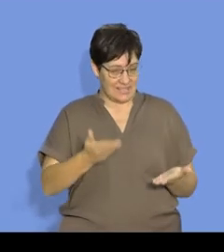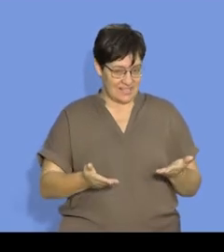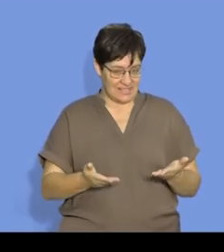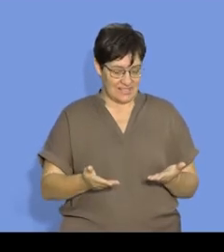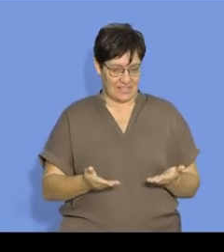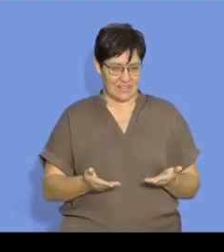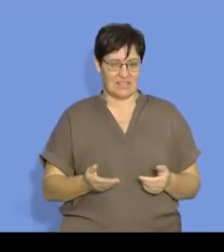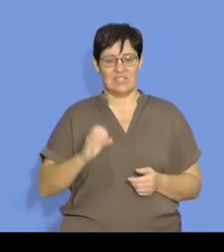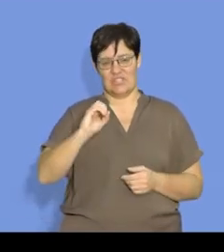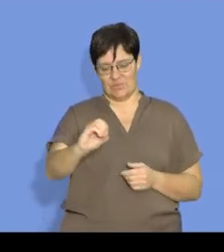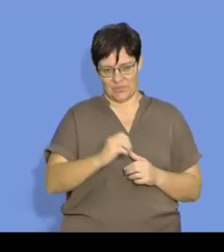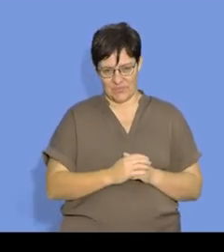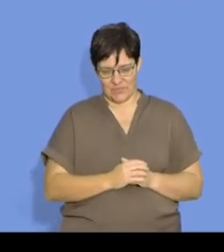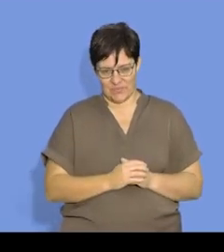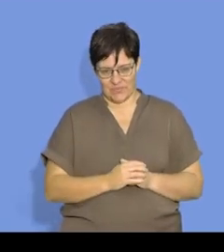be zero.